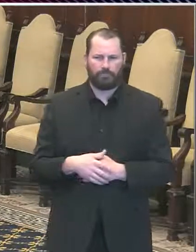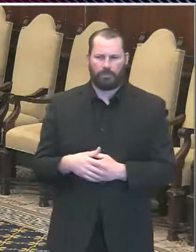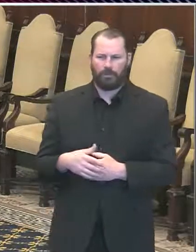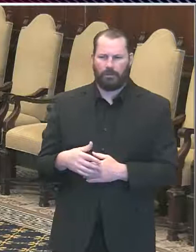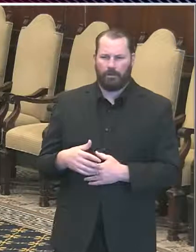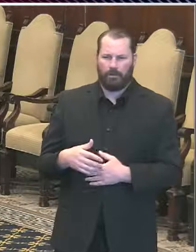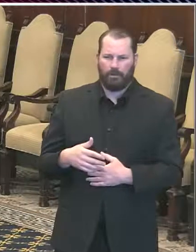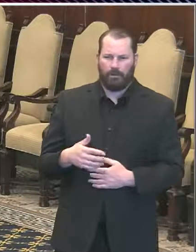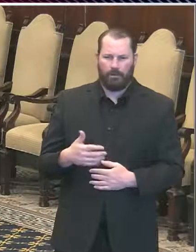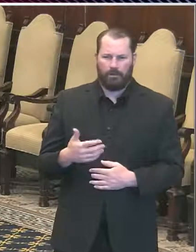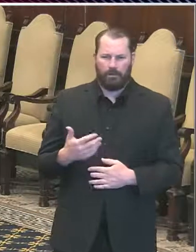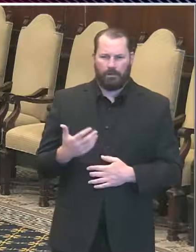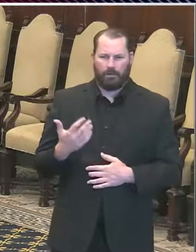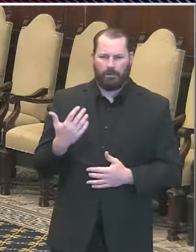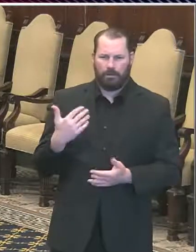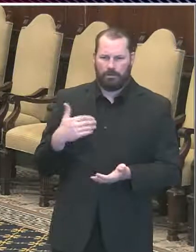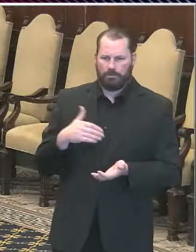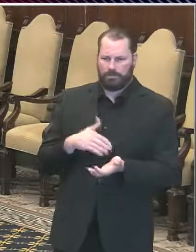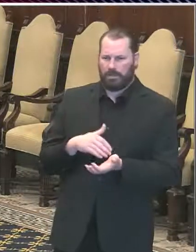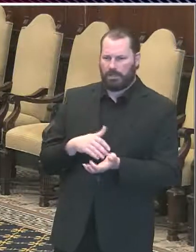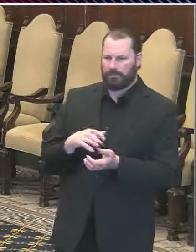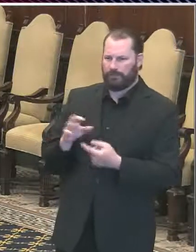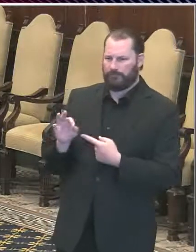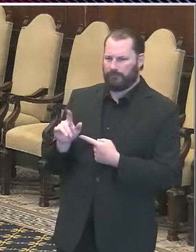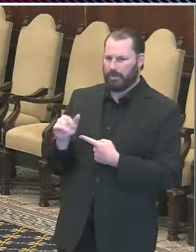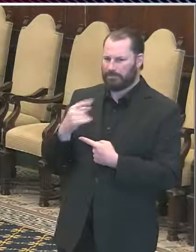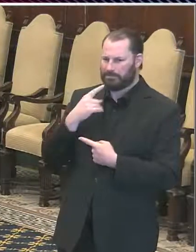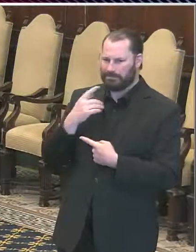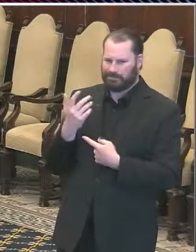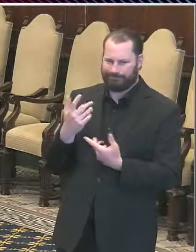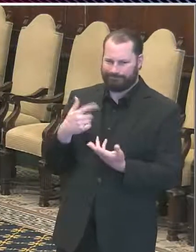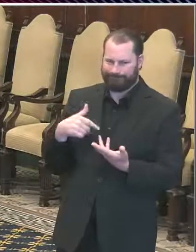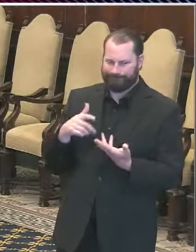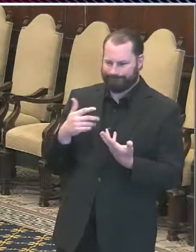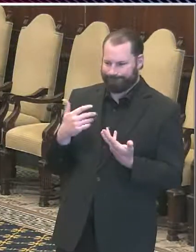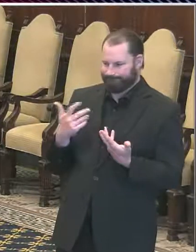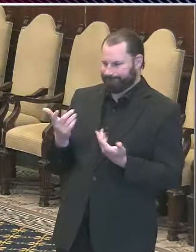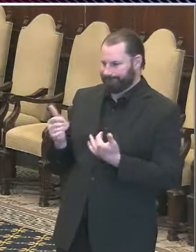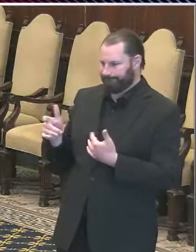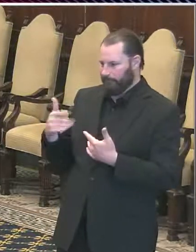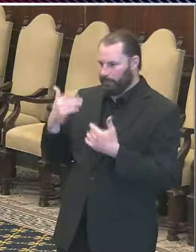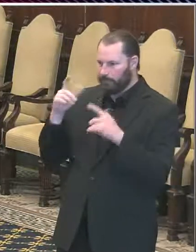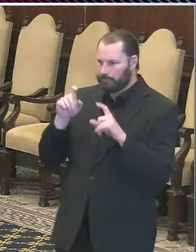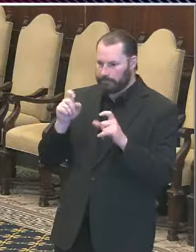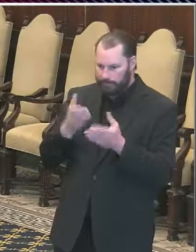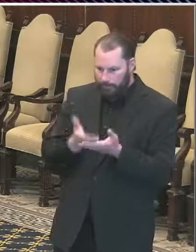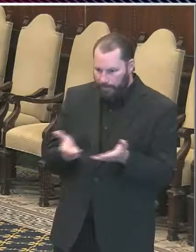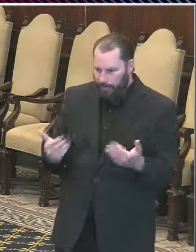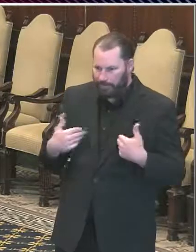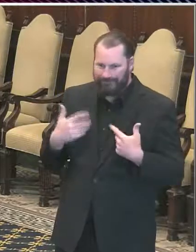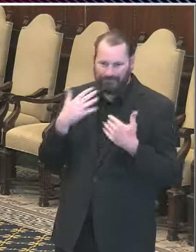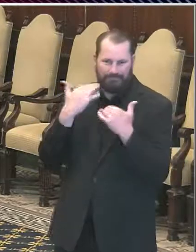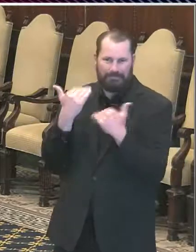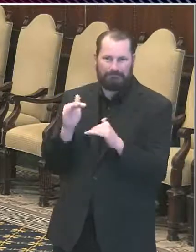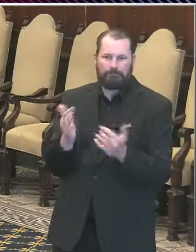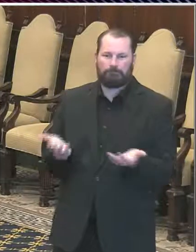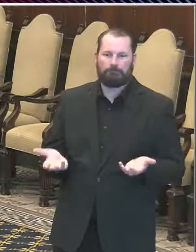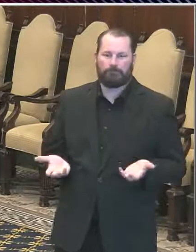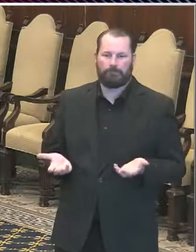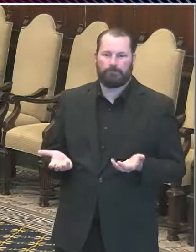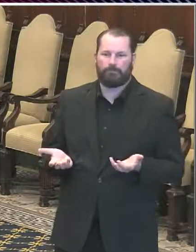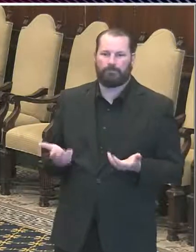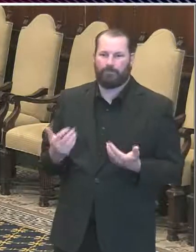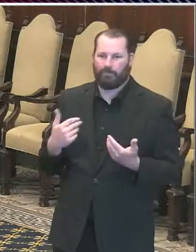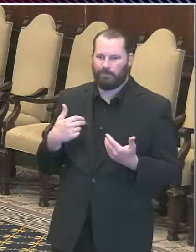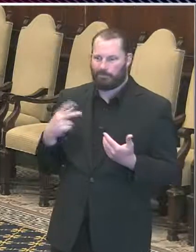testing capacity and at the time when we started testing folks, we were testing folks who were symptomatic. So